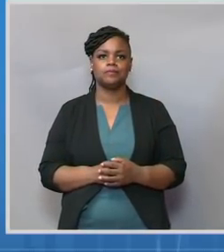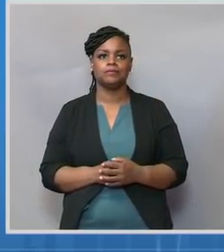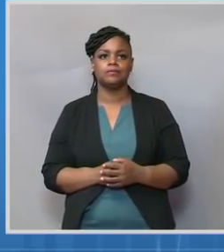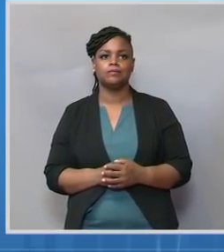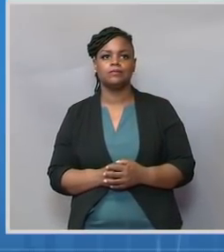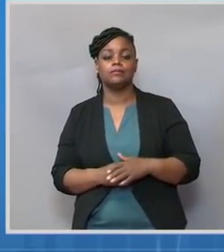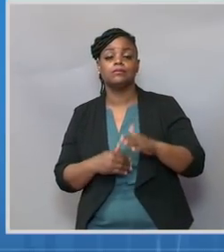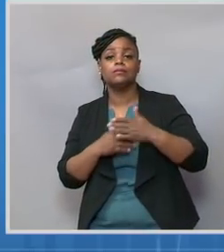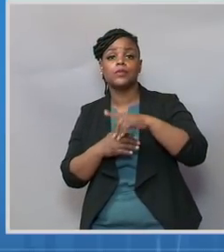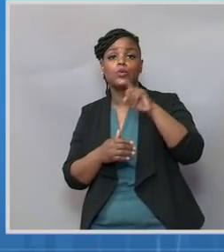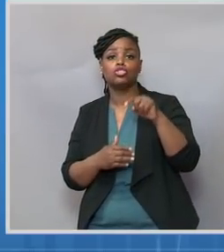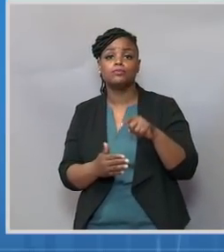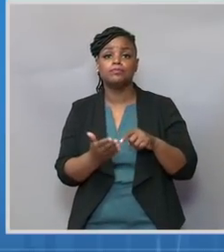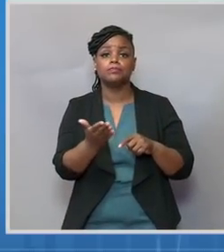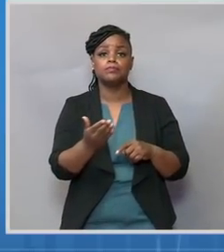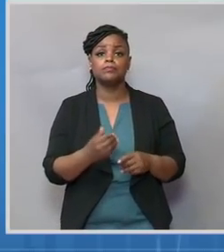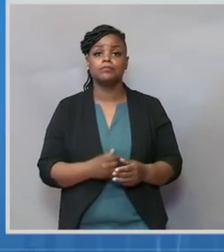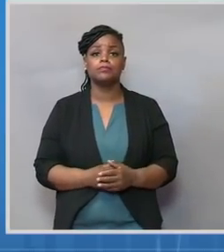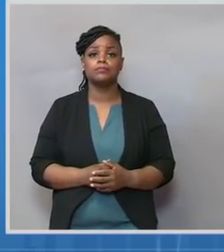Go to Tommy Christopher at MEDI.